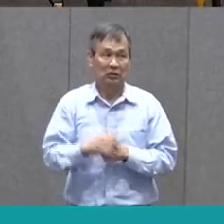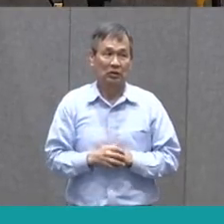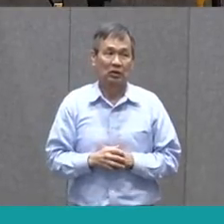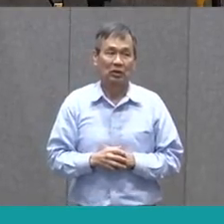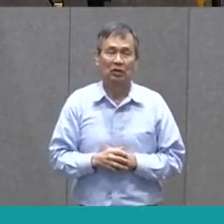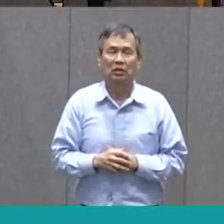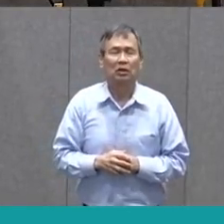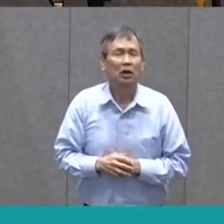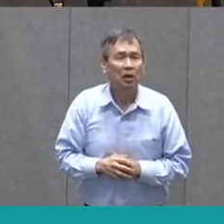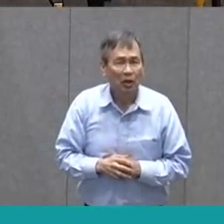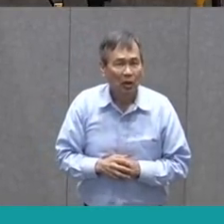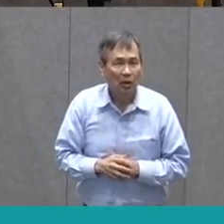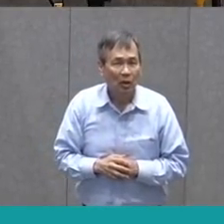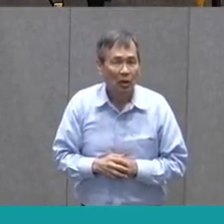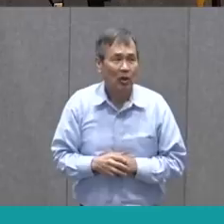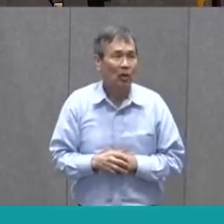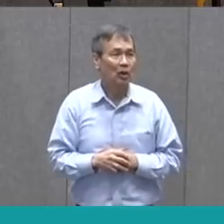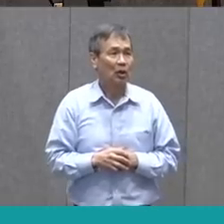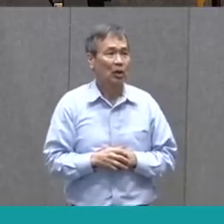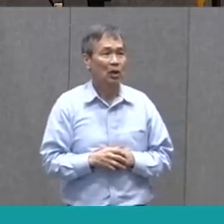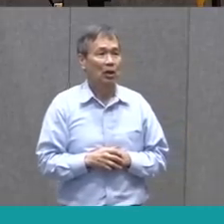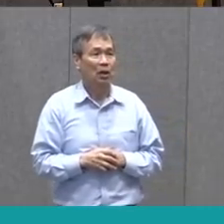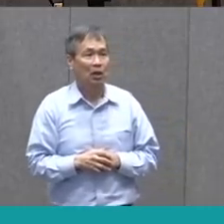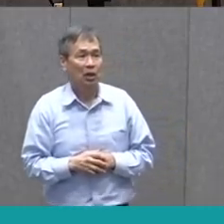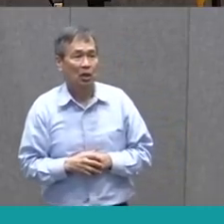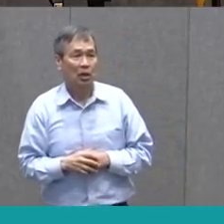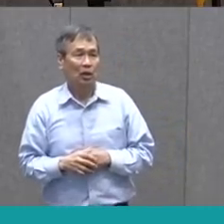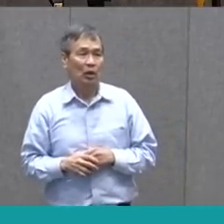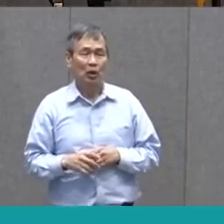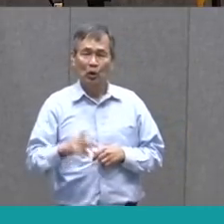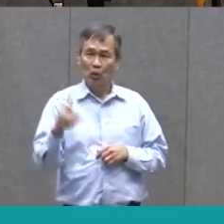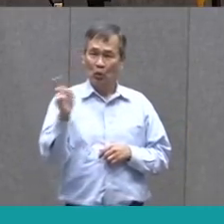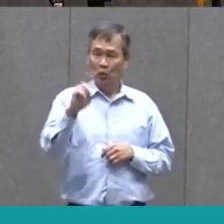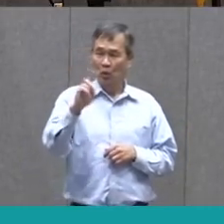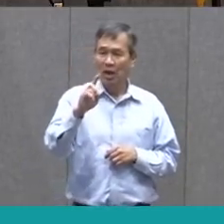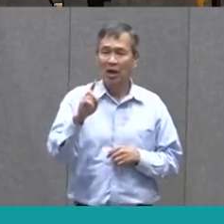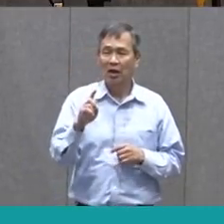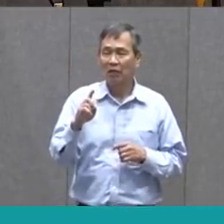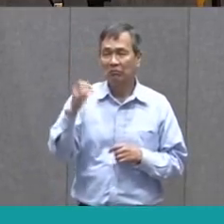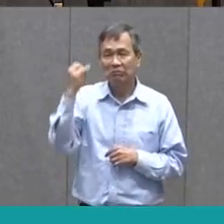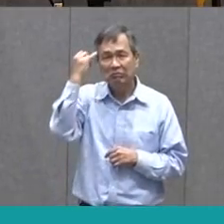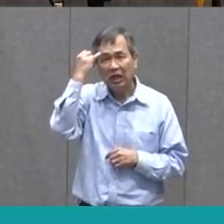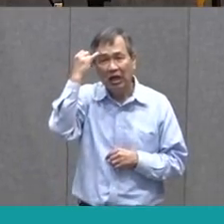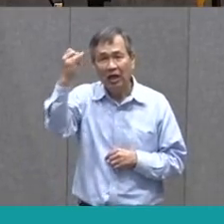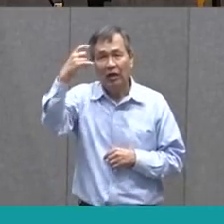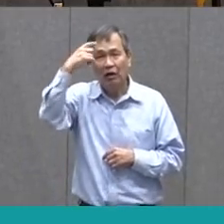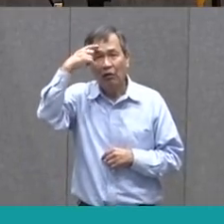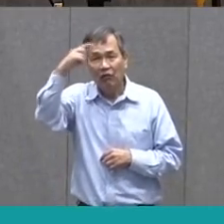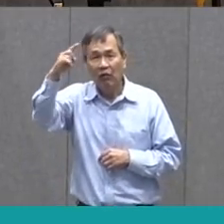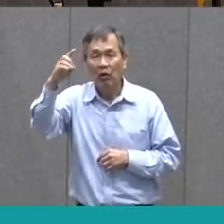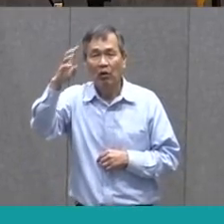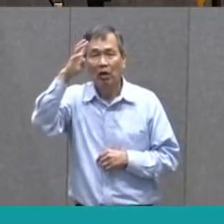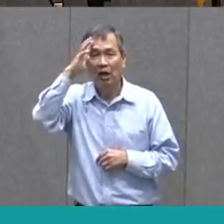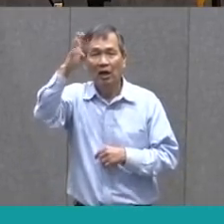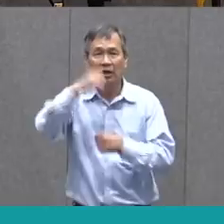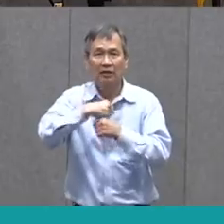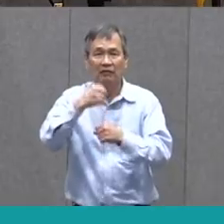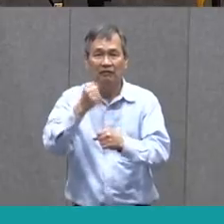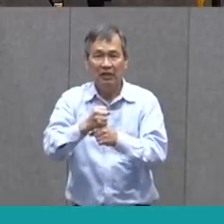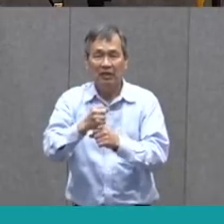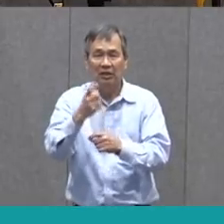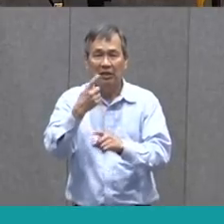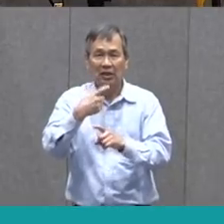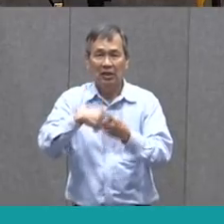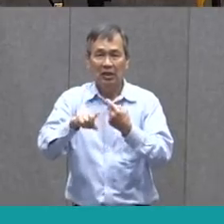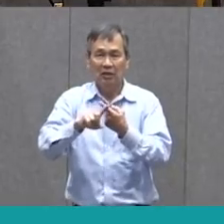was where do ideas for inventions come from? On Monday, we talked a little bit about the